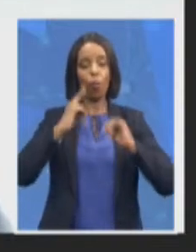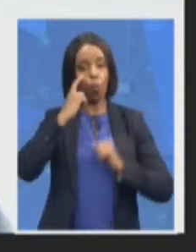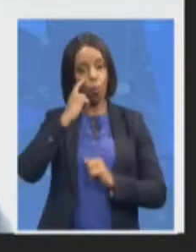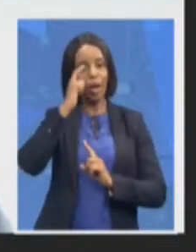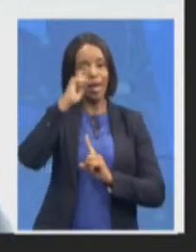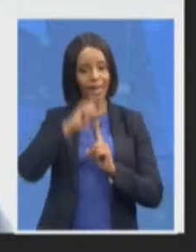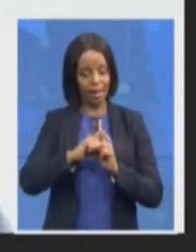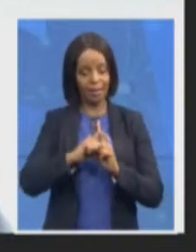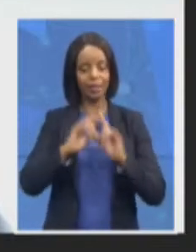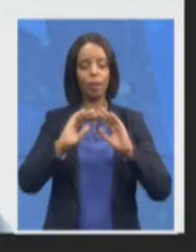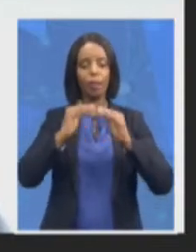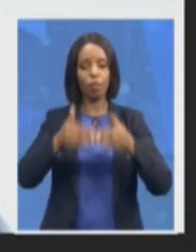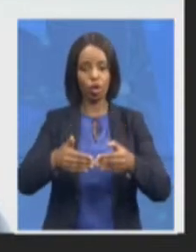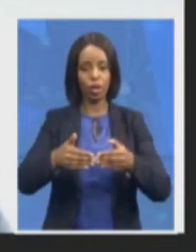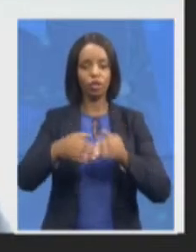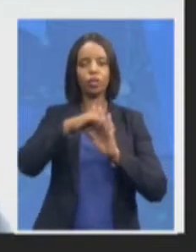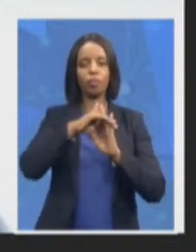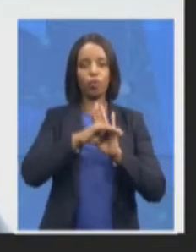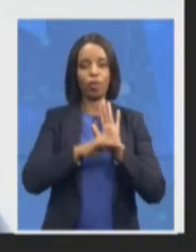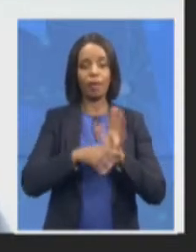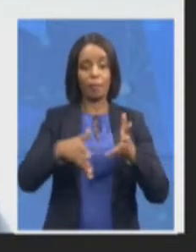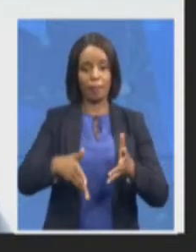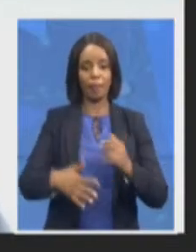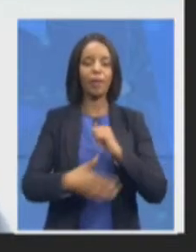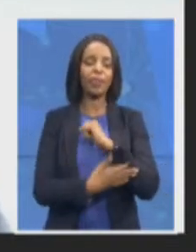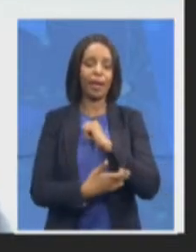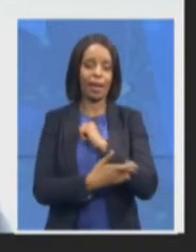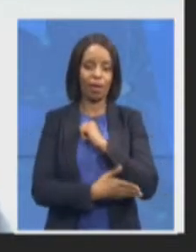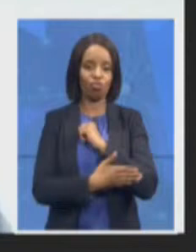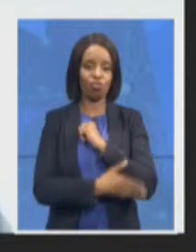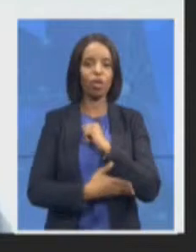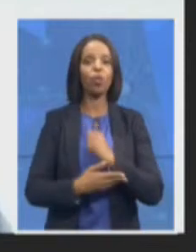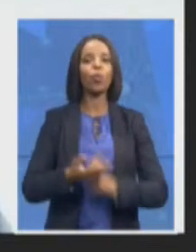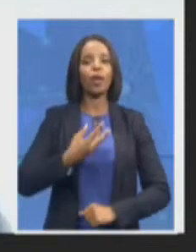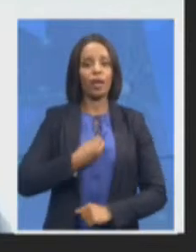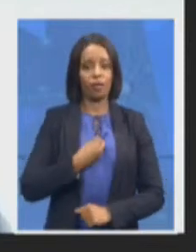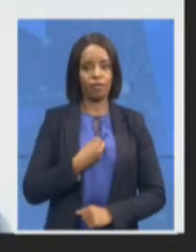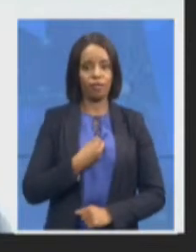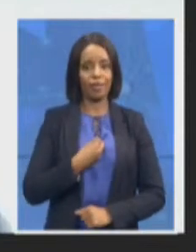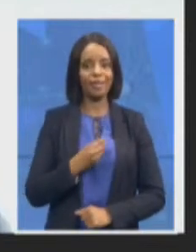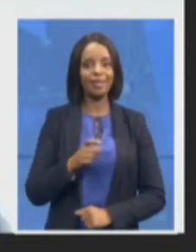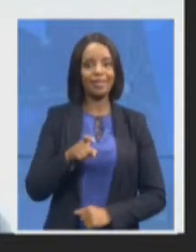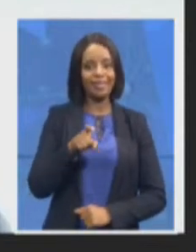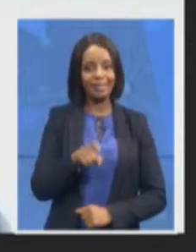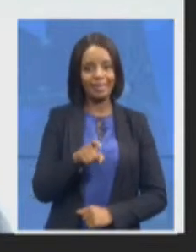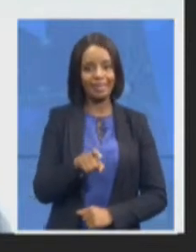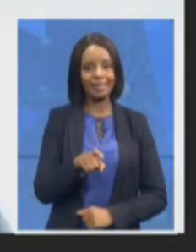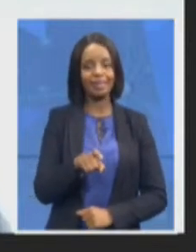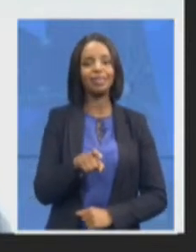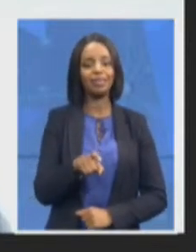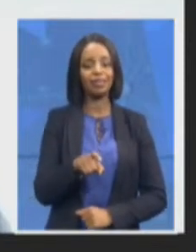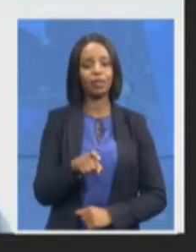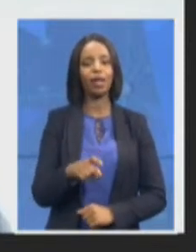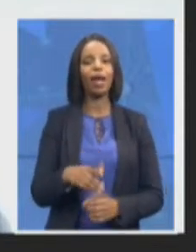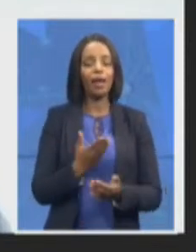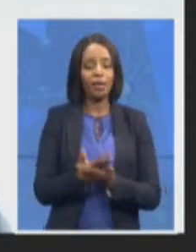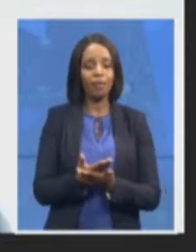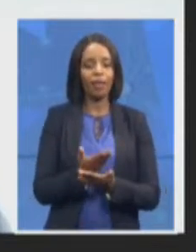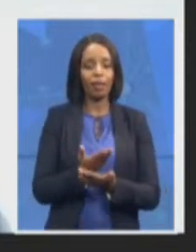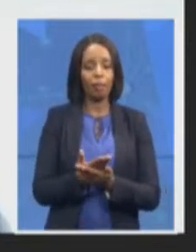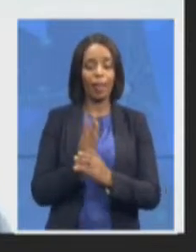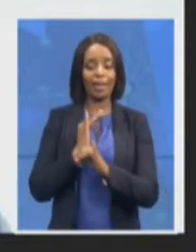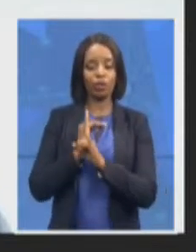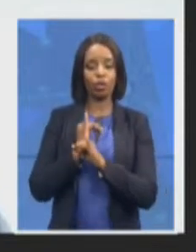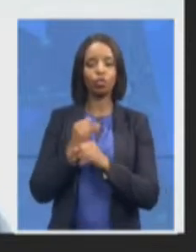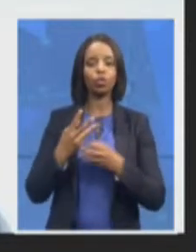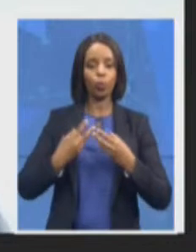the best available institution that we have to secure the safety and the